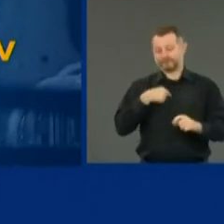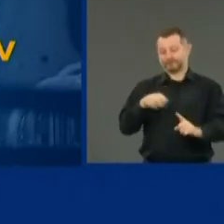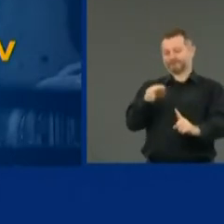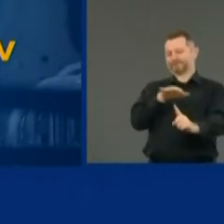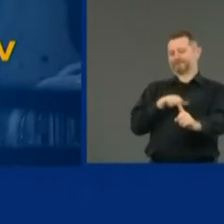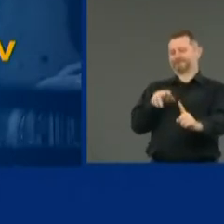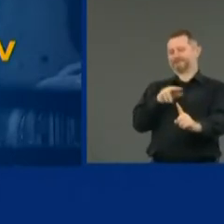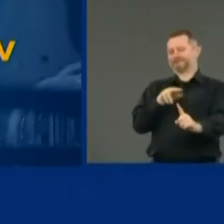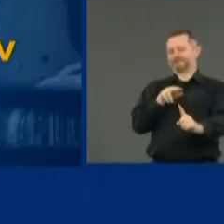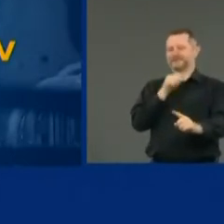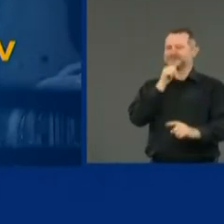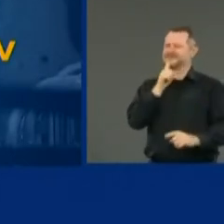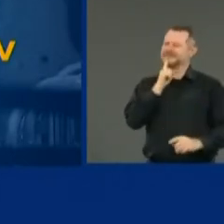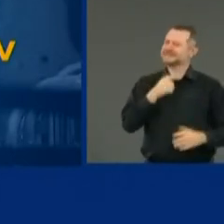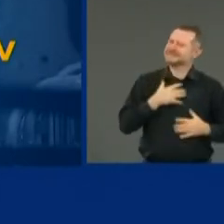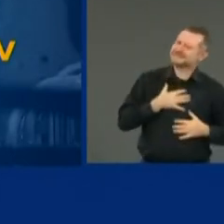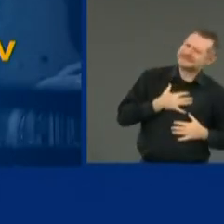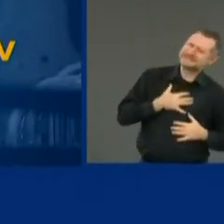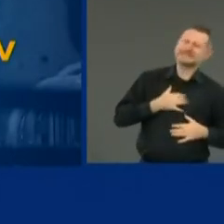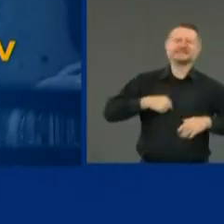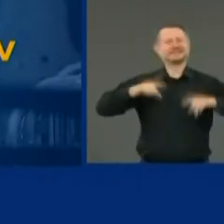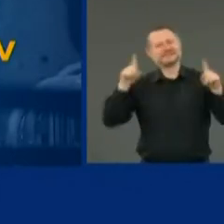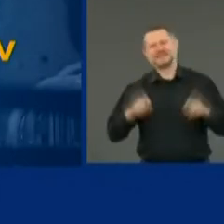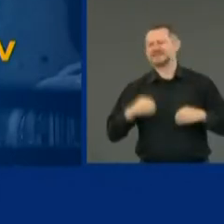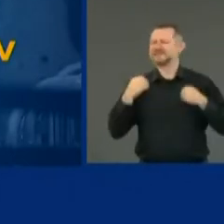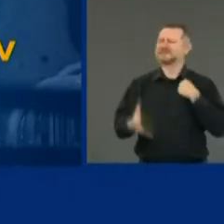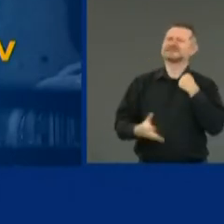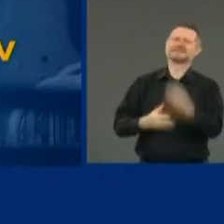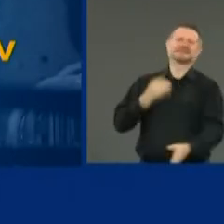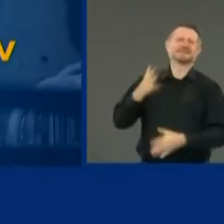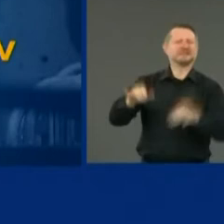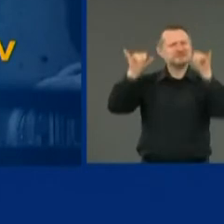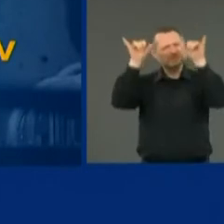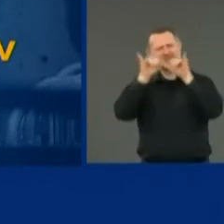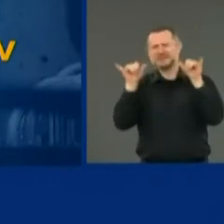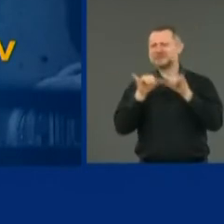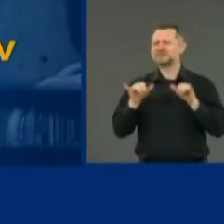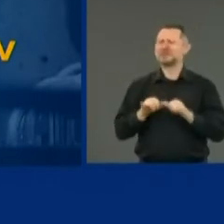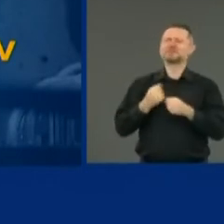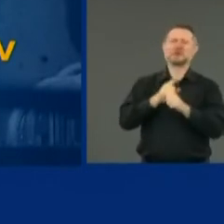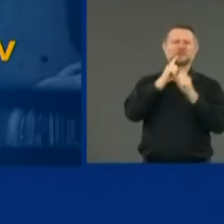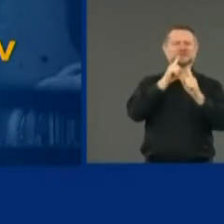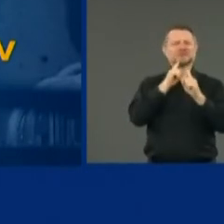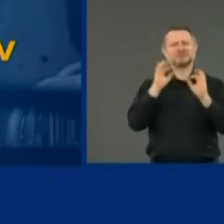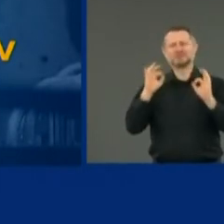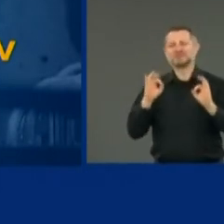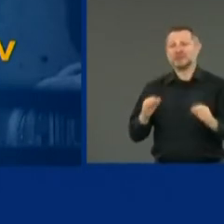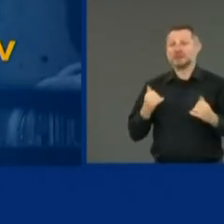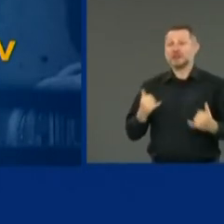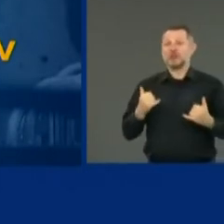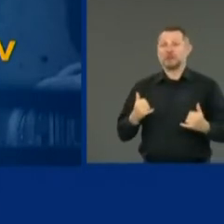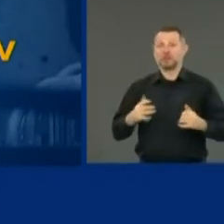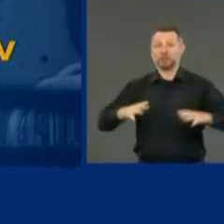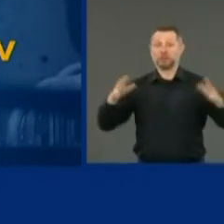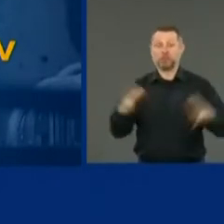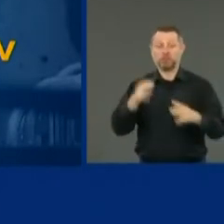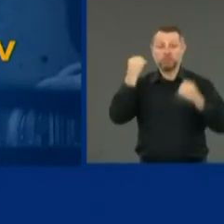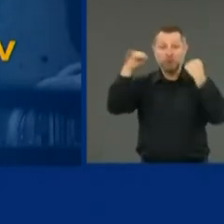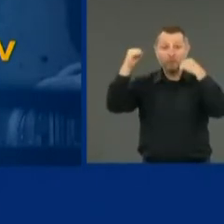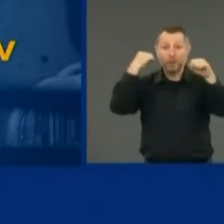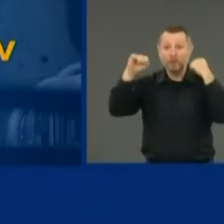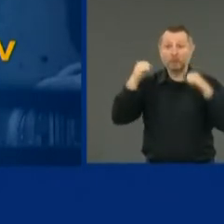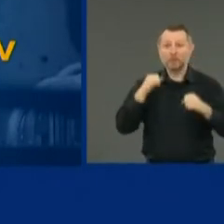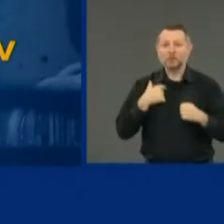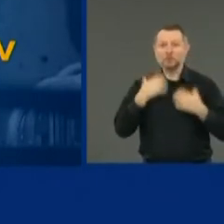We've tested everything else. We've measured everything else. Everything was going fine. Then we had these large number of protests. We don't know what the